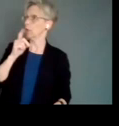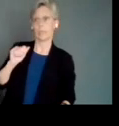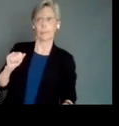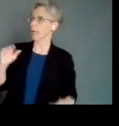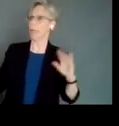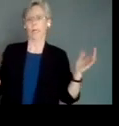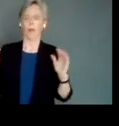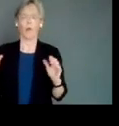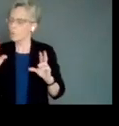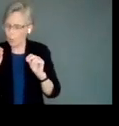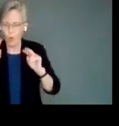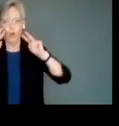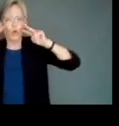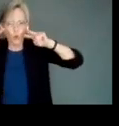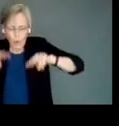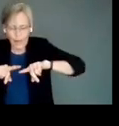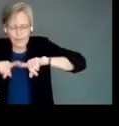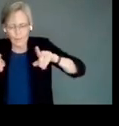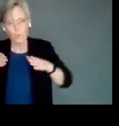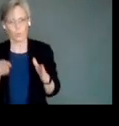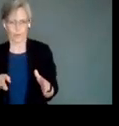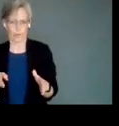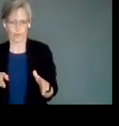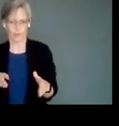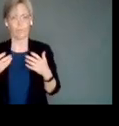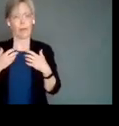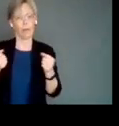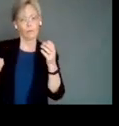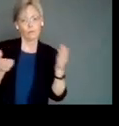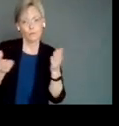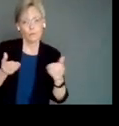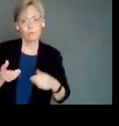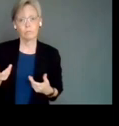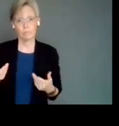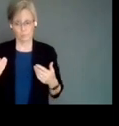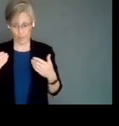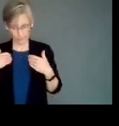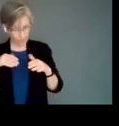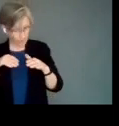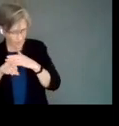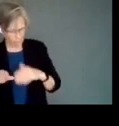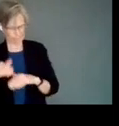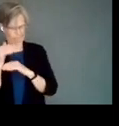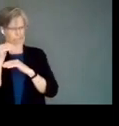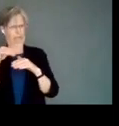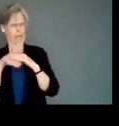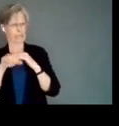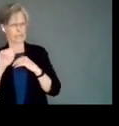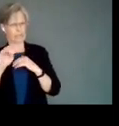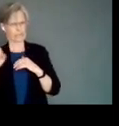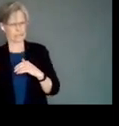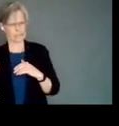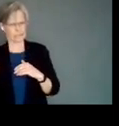social determinants of health in these ways. So you look at health services, you have a lack of access. If you have a lack of access to health